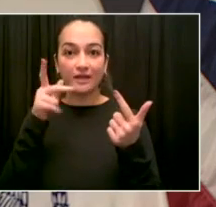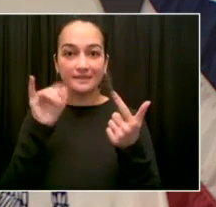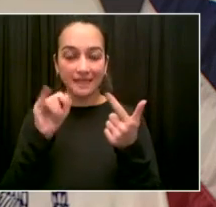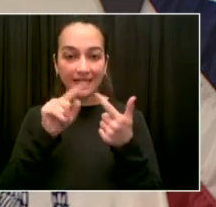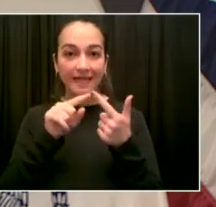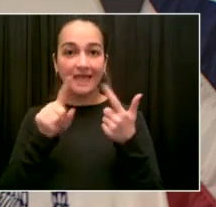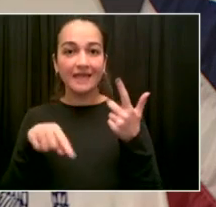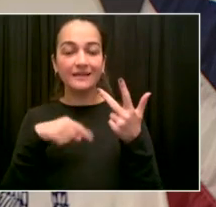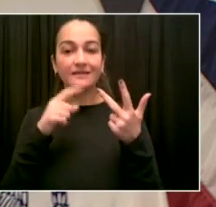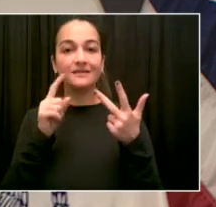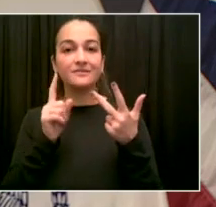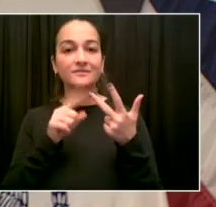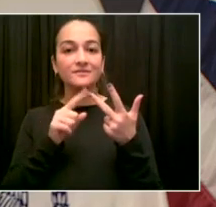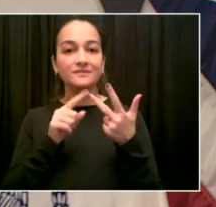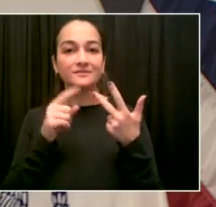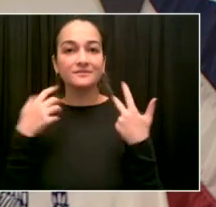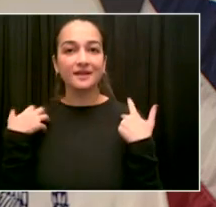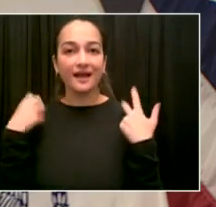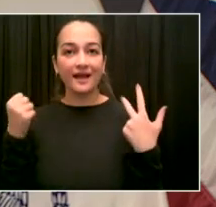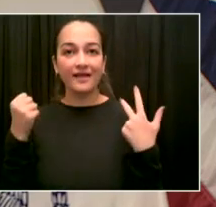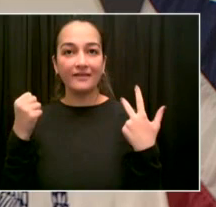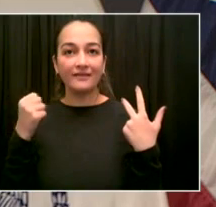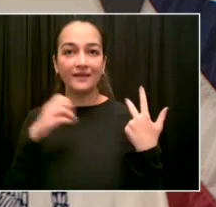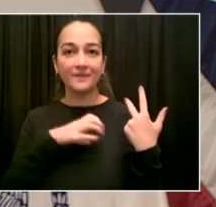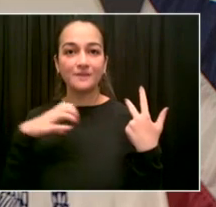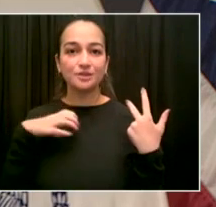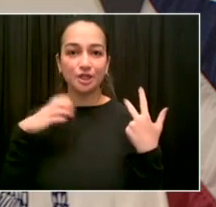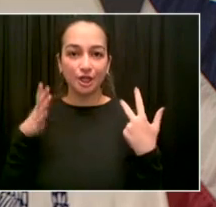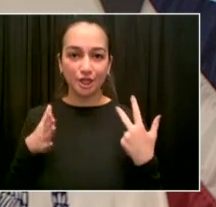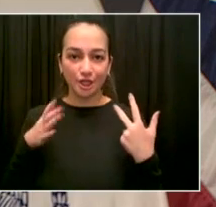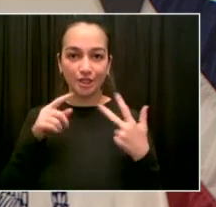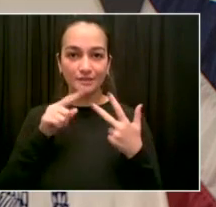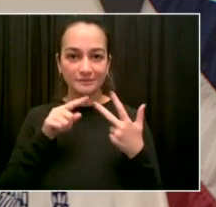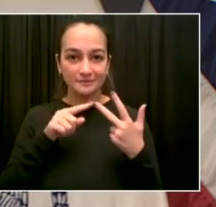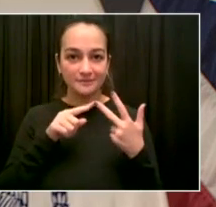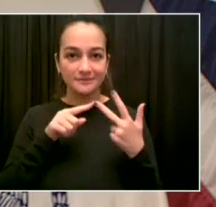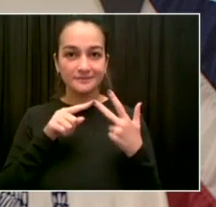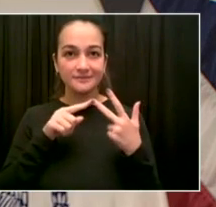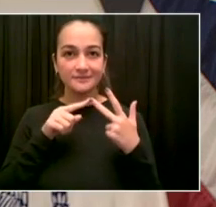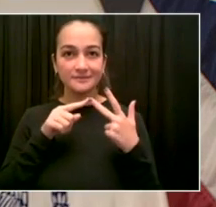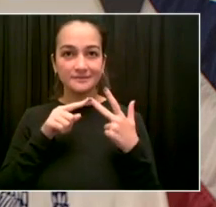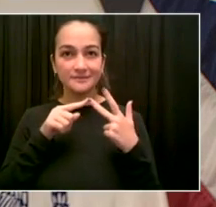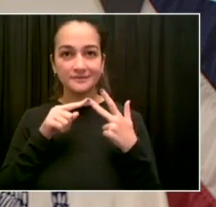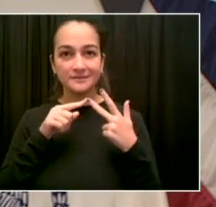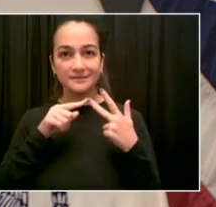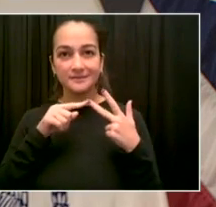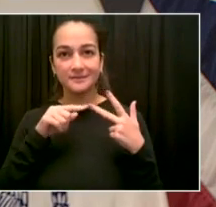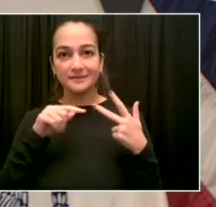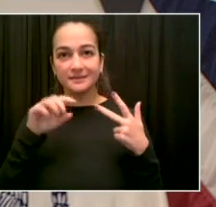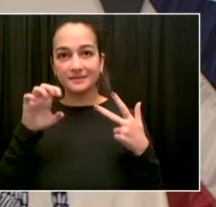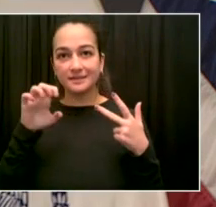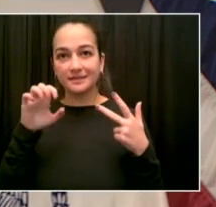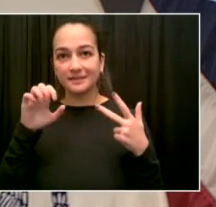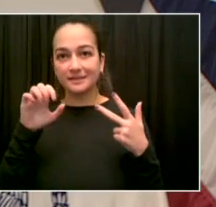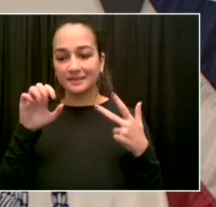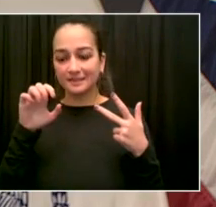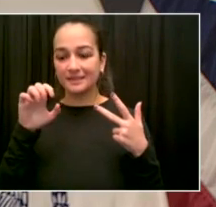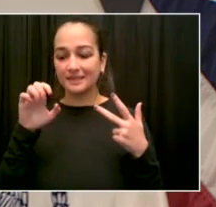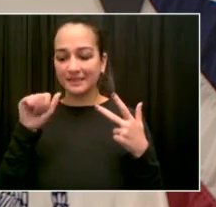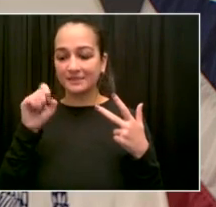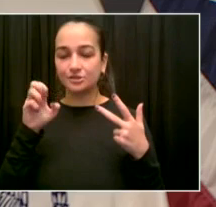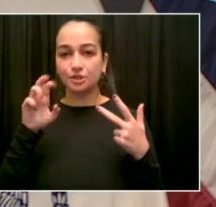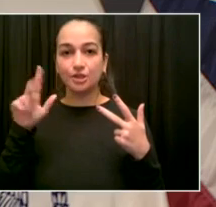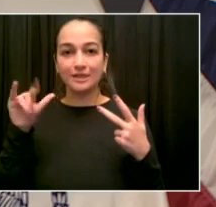Health Commissioner and Chief Equity Officer, Dr. Torian Easterling, Director of Mock J, Marcus Solaire,